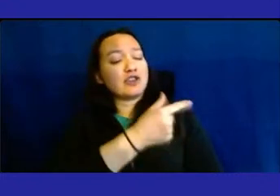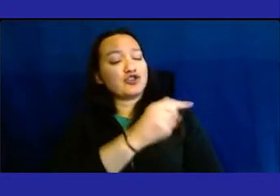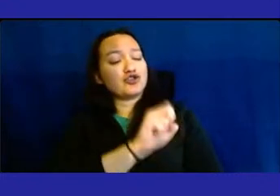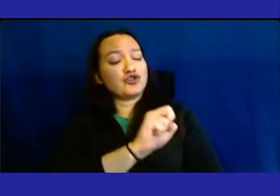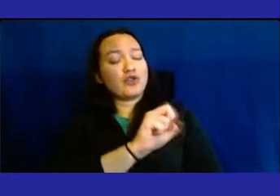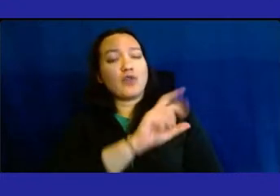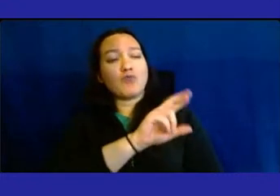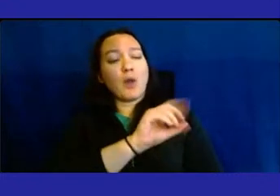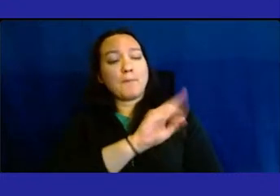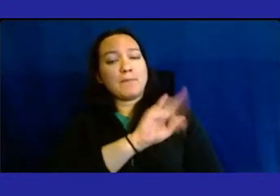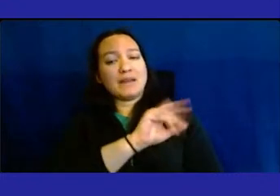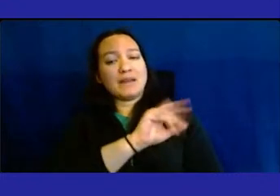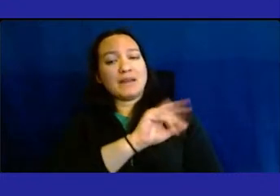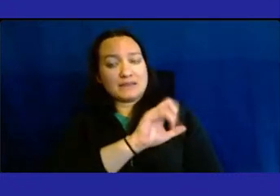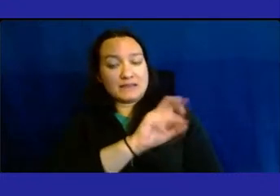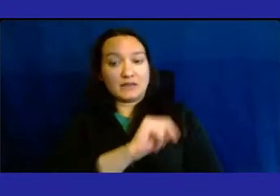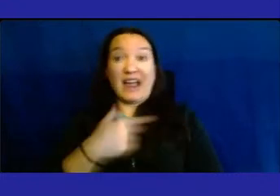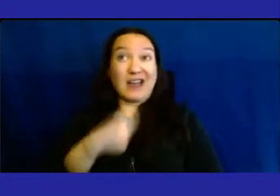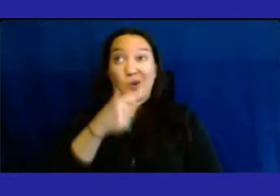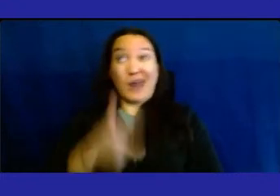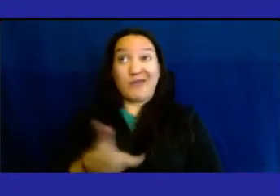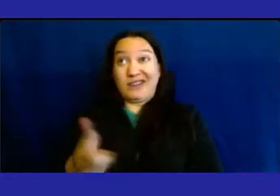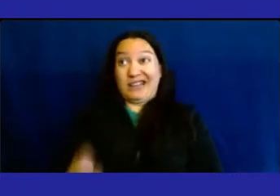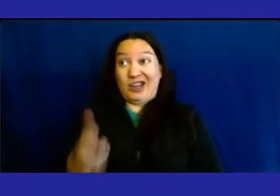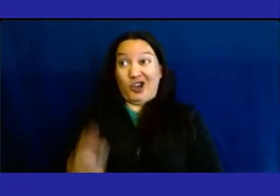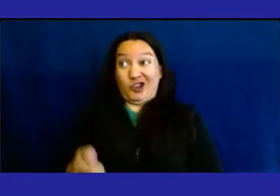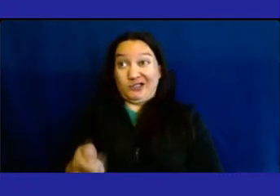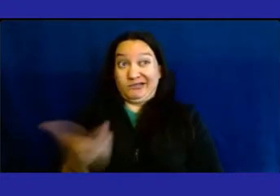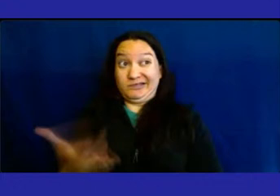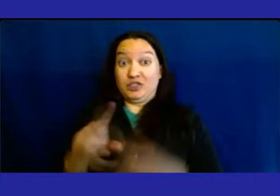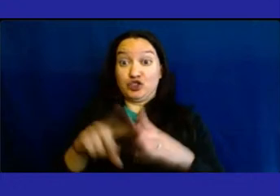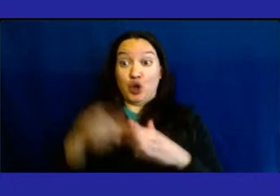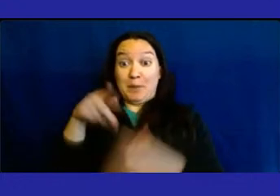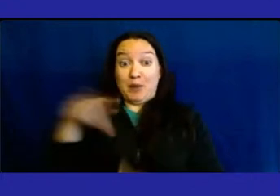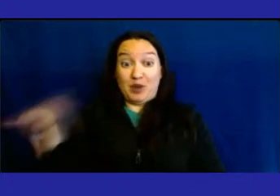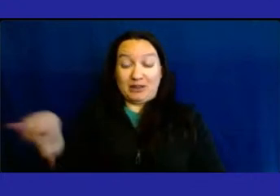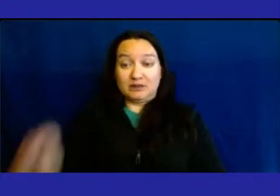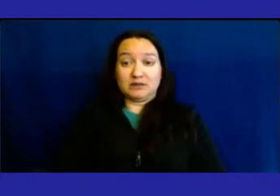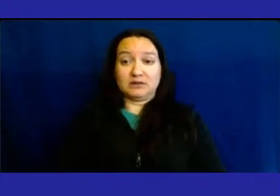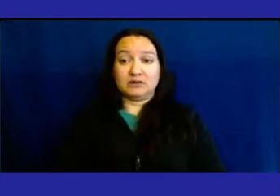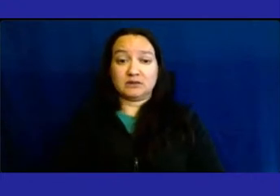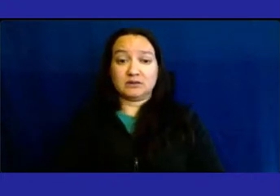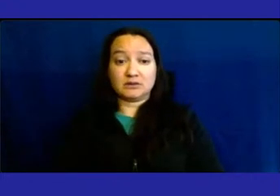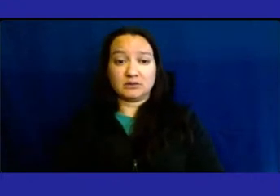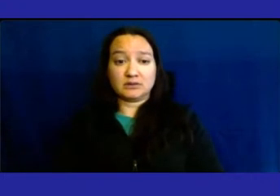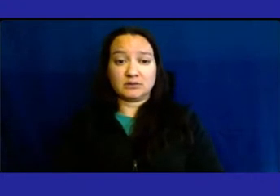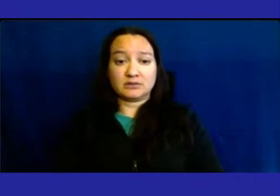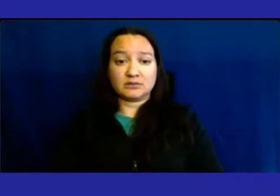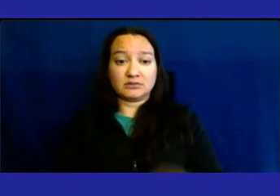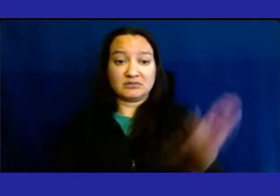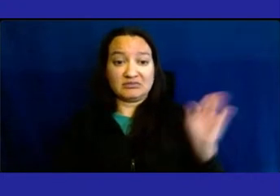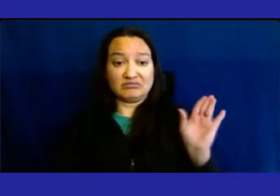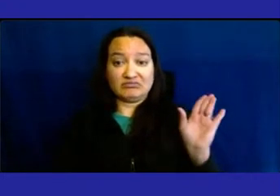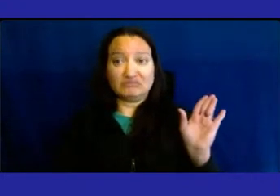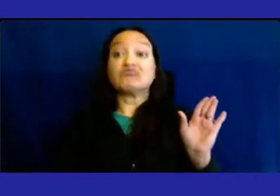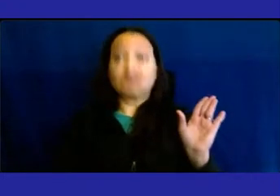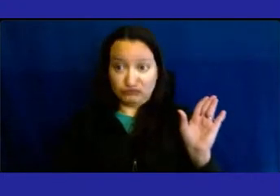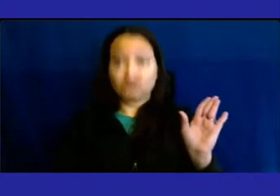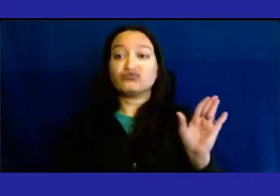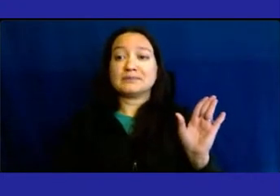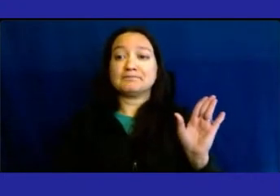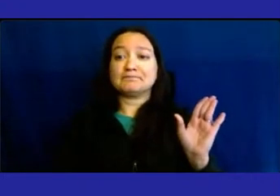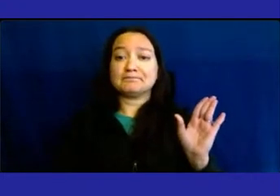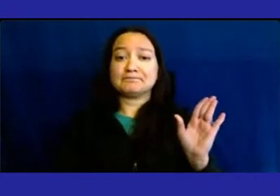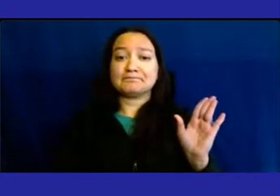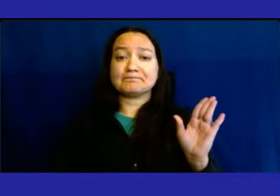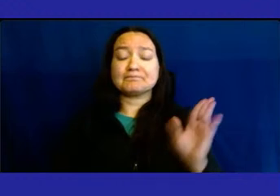So, I don't have the clicker. So, if we're going to start the PowerPoint, first page is, is it here? Yeah. Okay. So, this is